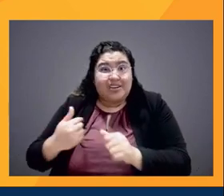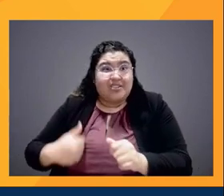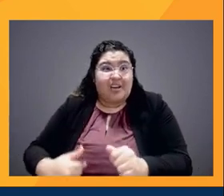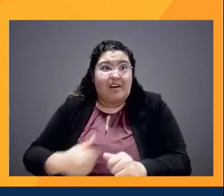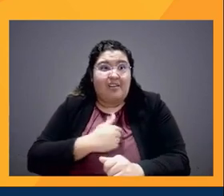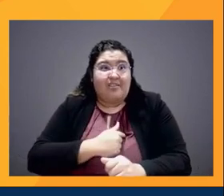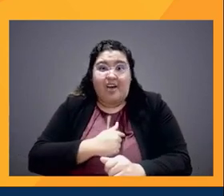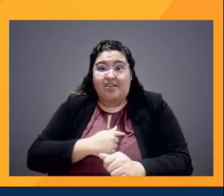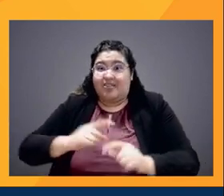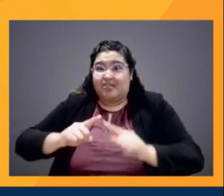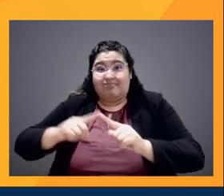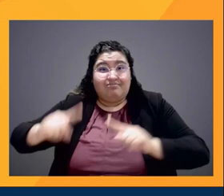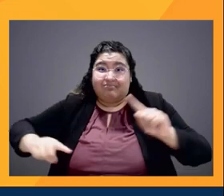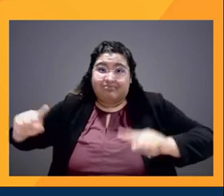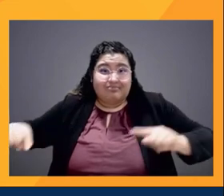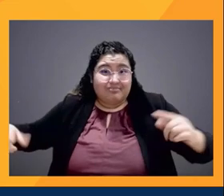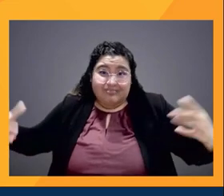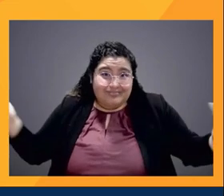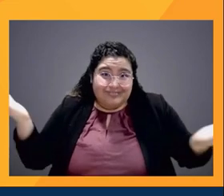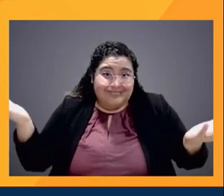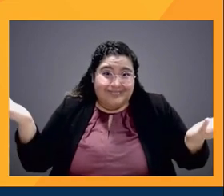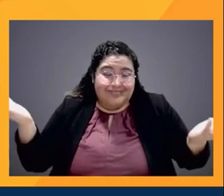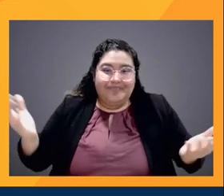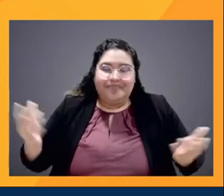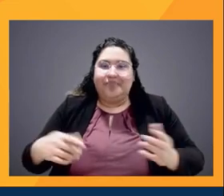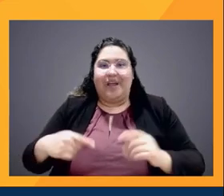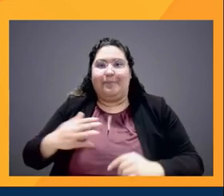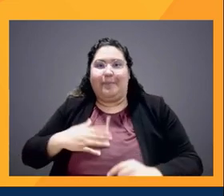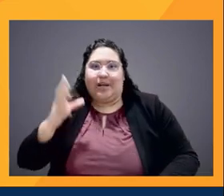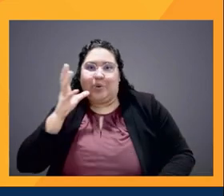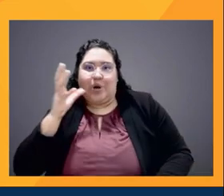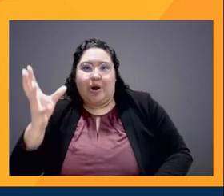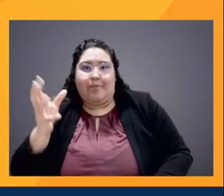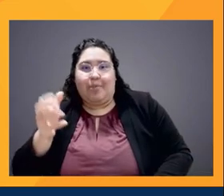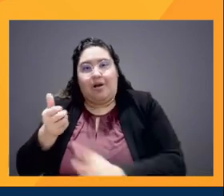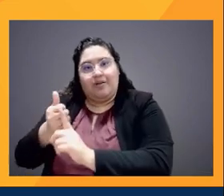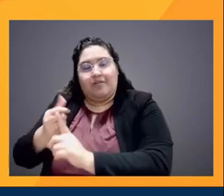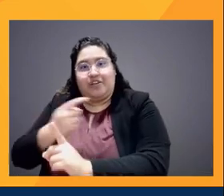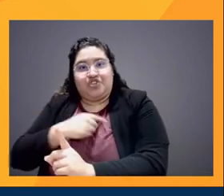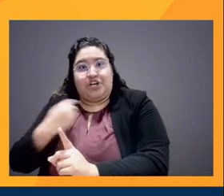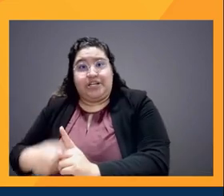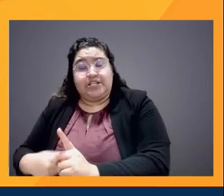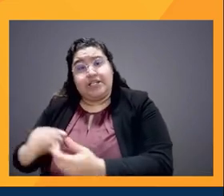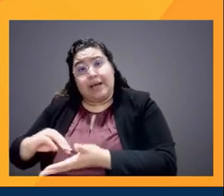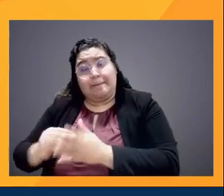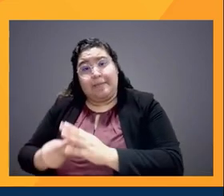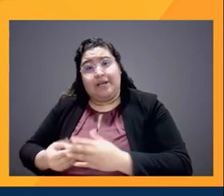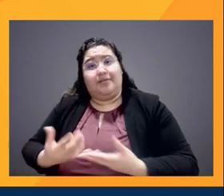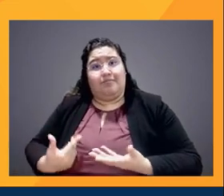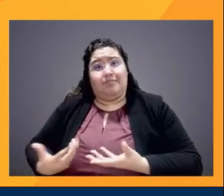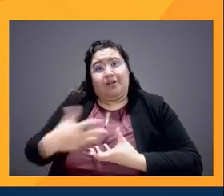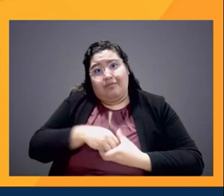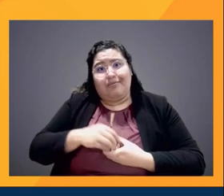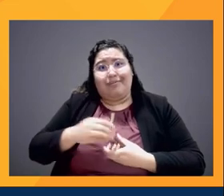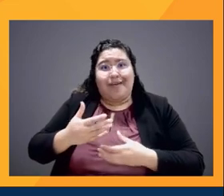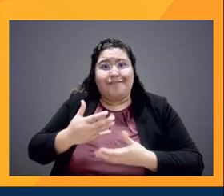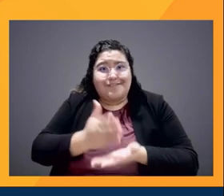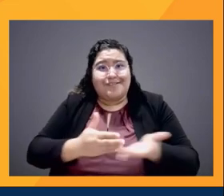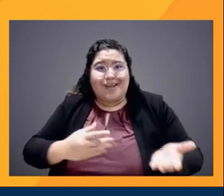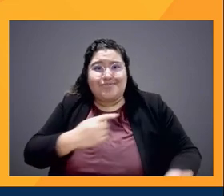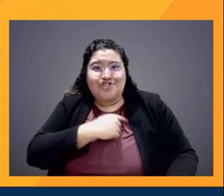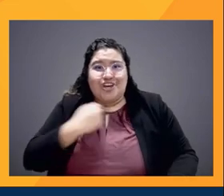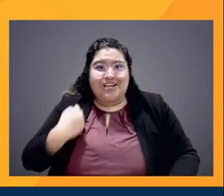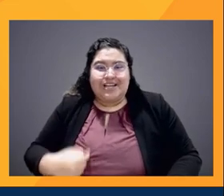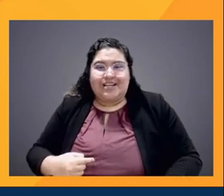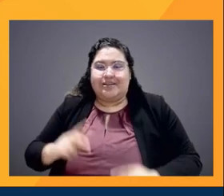different, you know, and like for my great grandma is Chinese. So I have some Chinese in me, like it's, and, and, and people think like, oh,